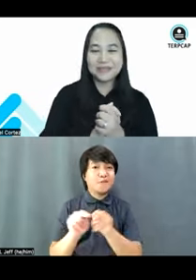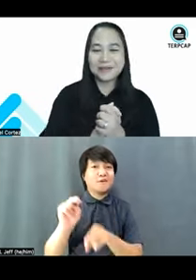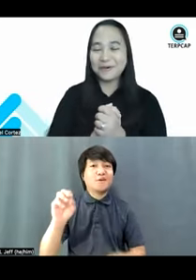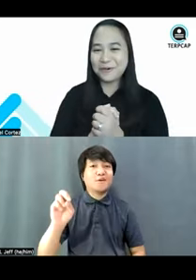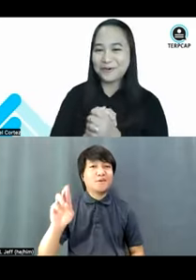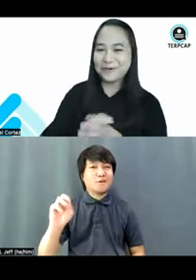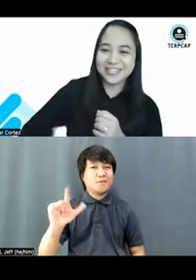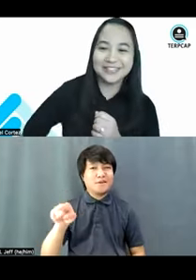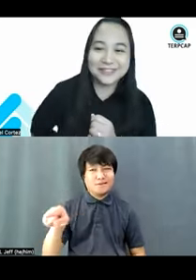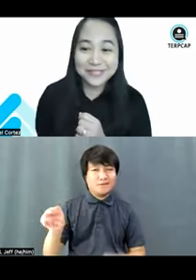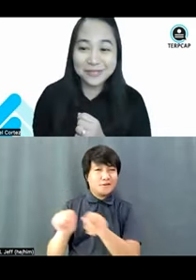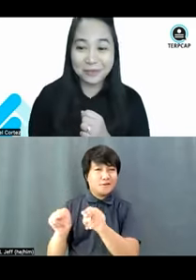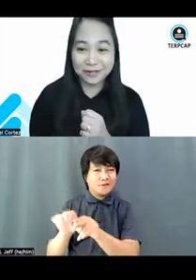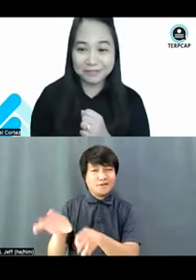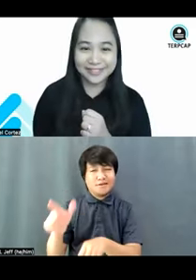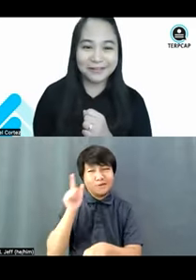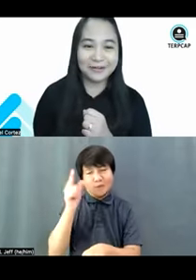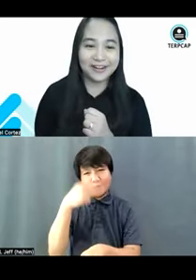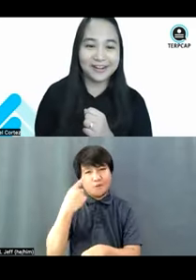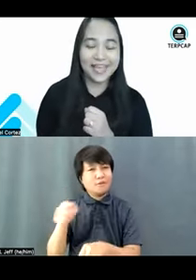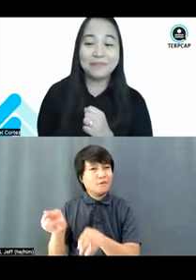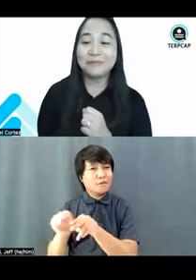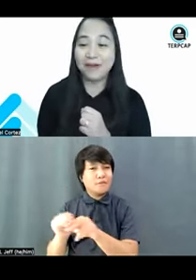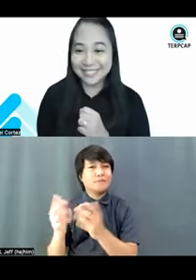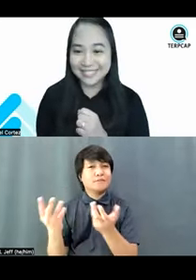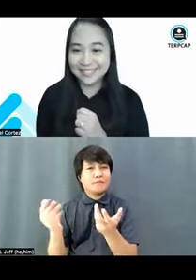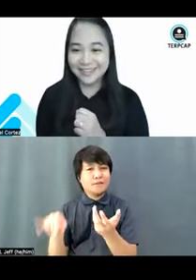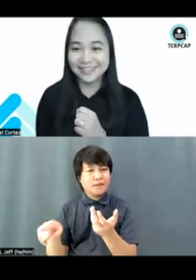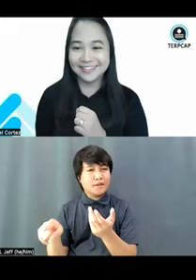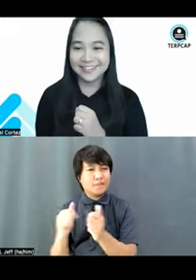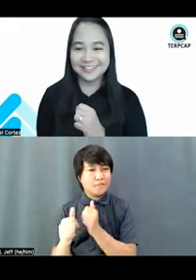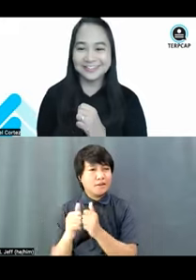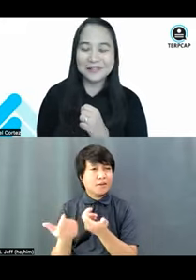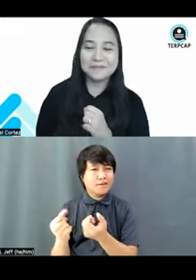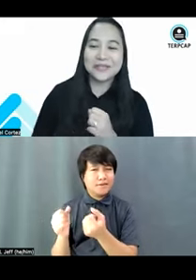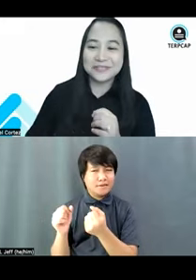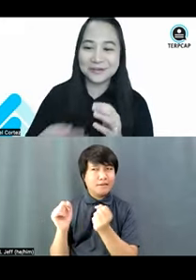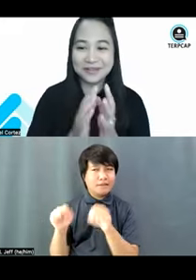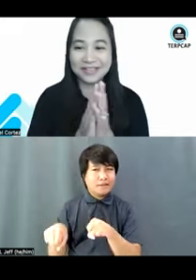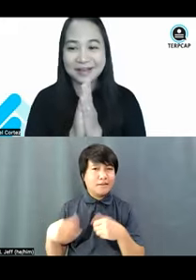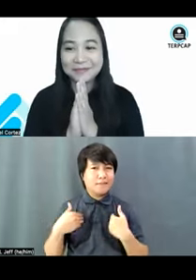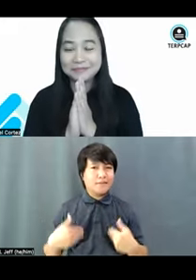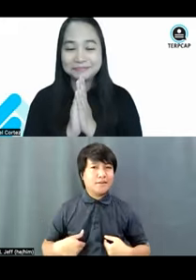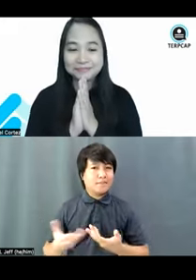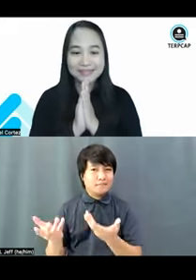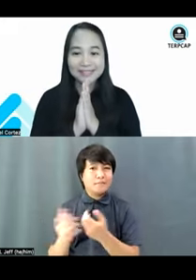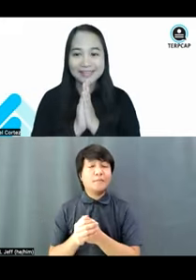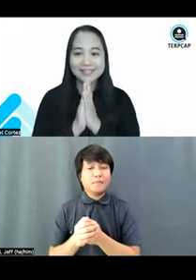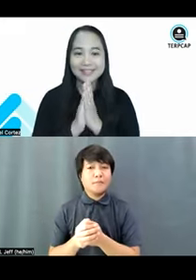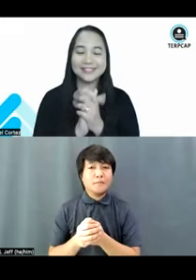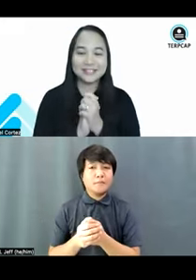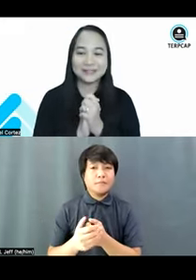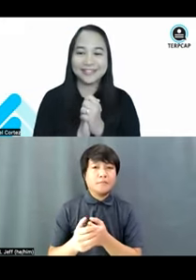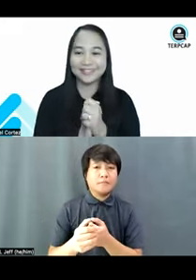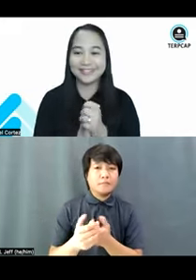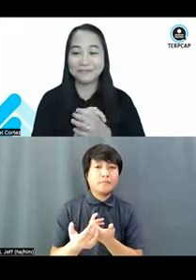Oh, she looks normal or able-bodied. So, yes,